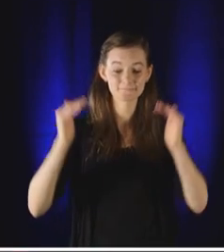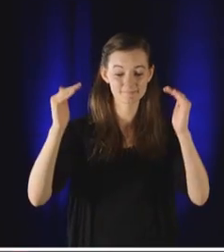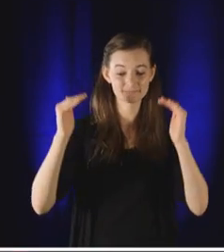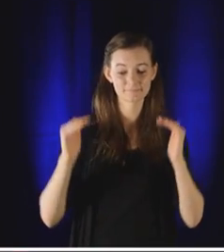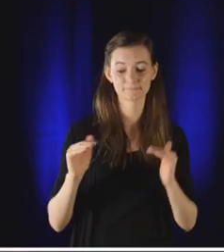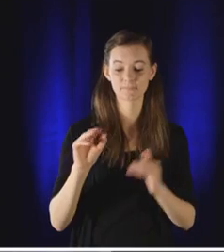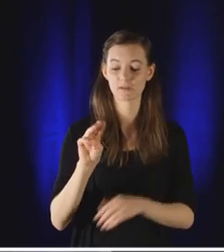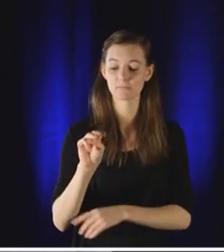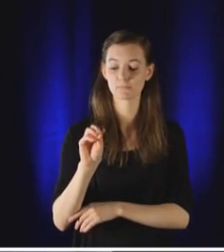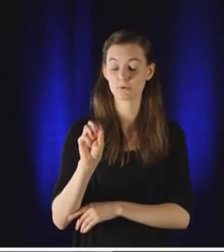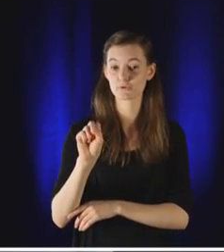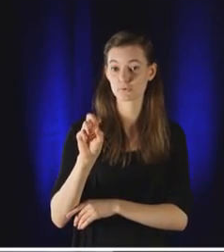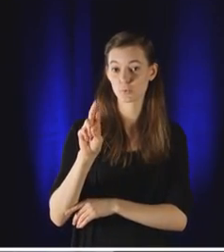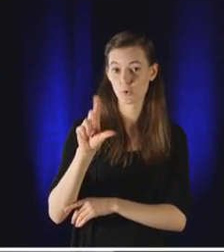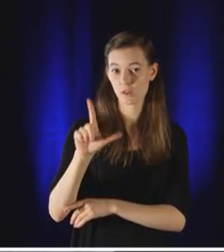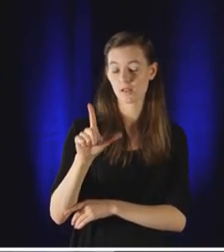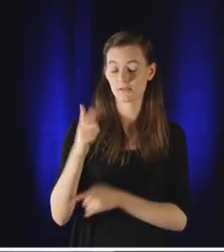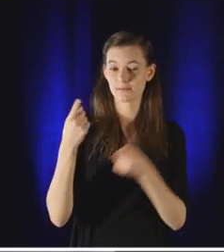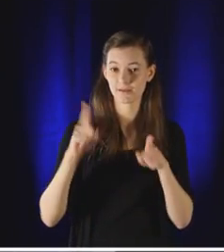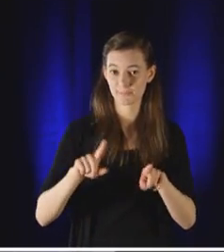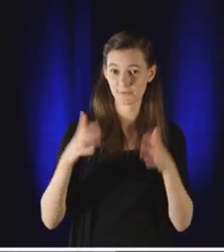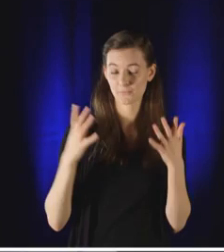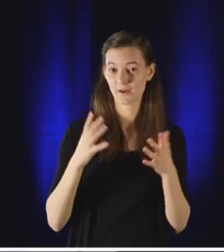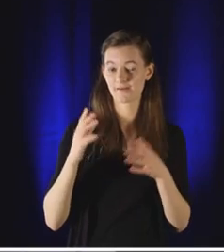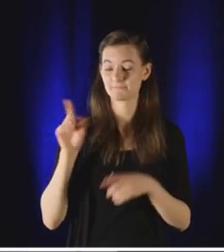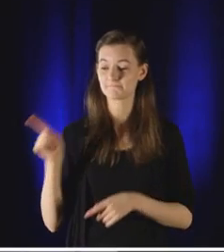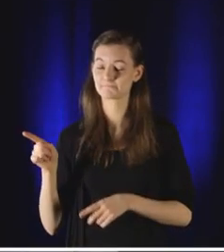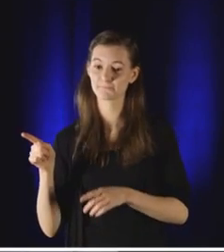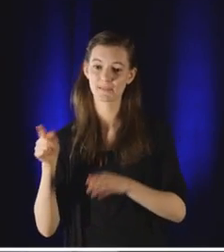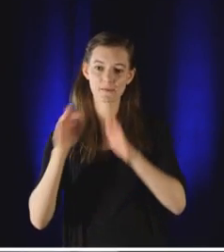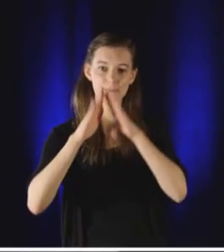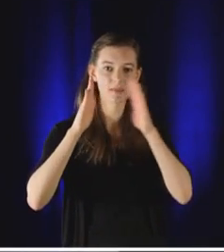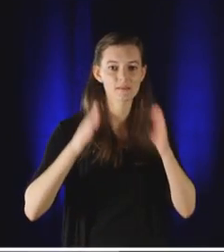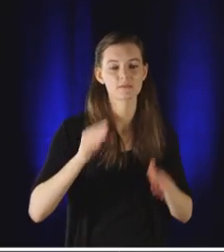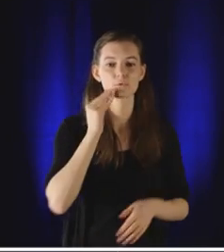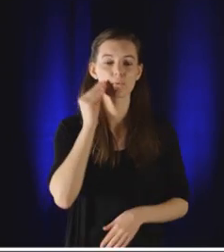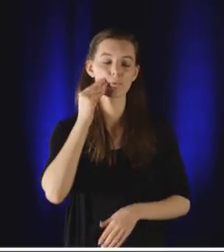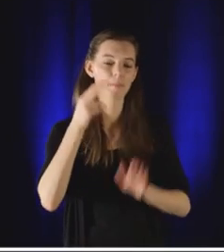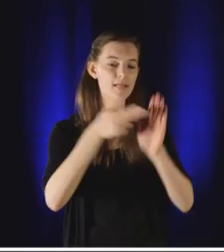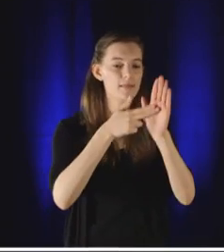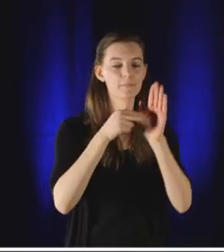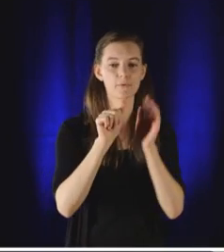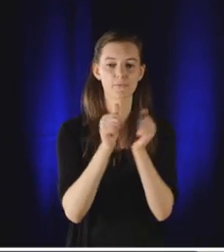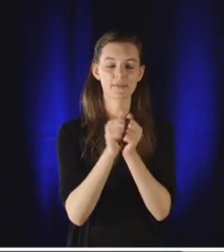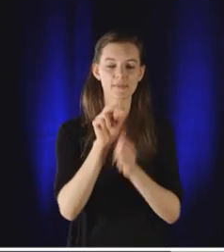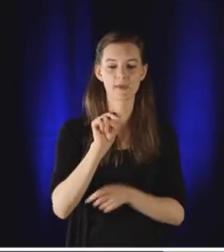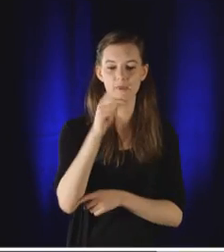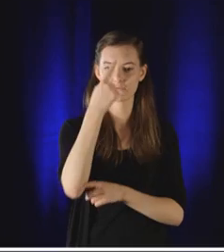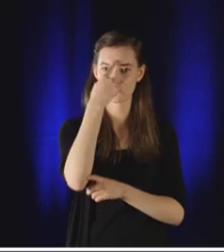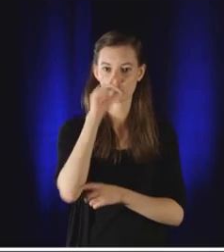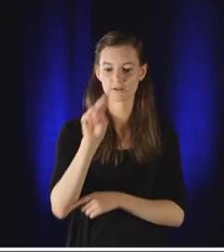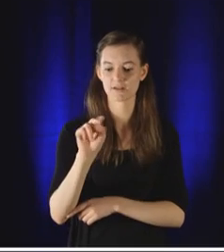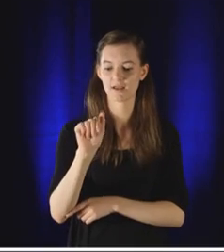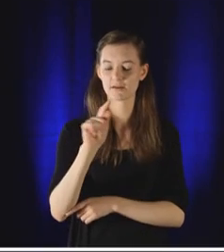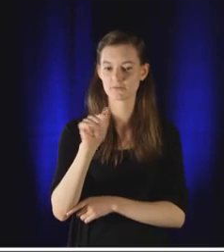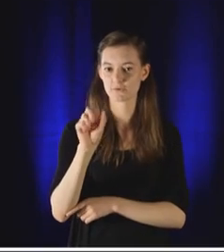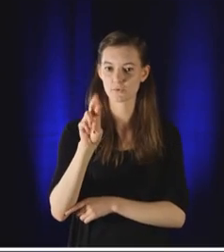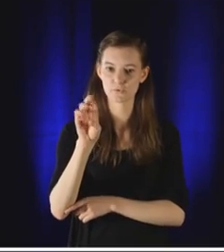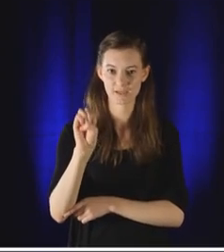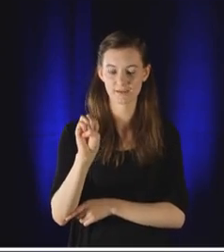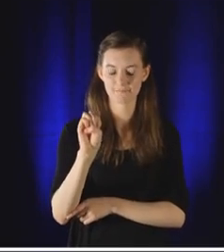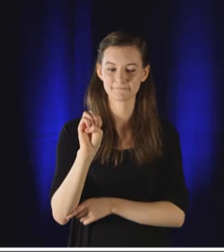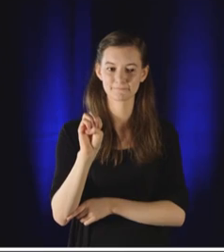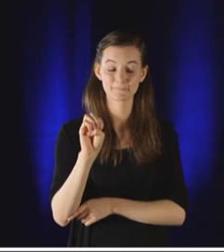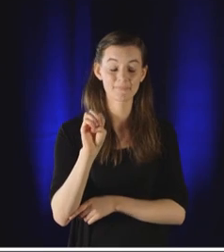with the message that said, we are all Christians. Or take the education system. When ISIS took control of Mosul,